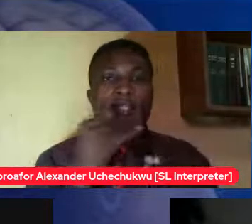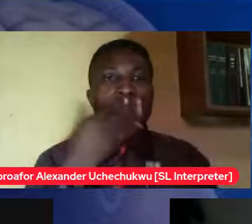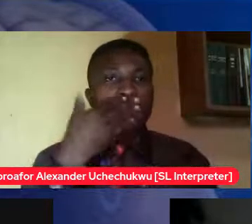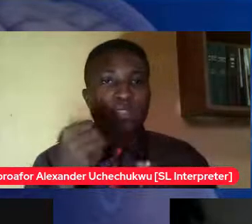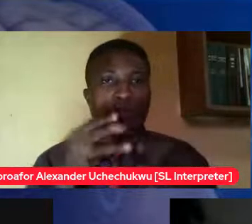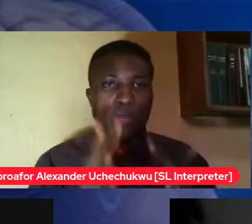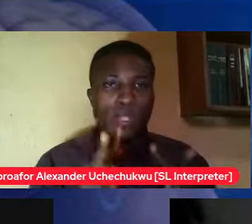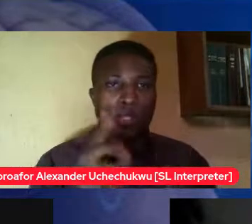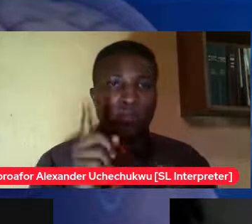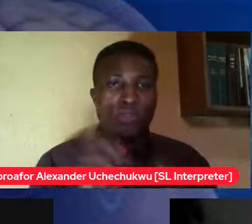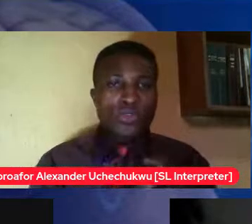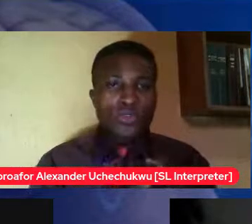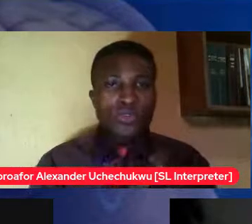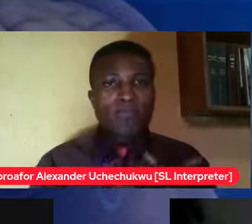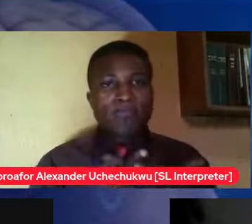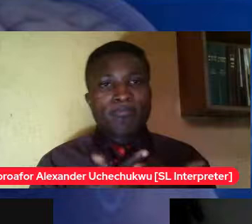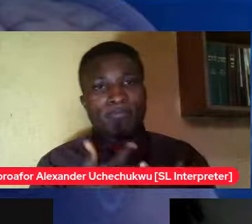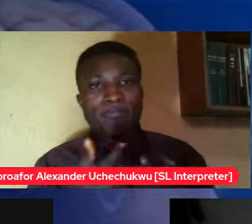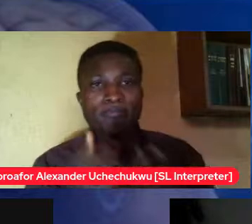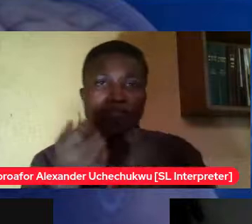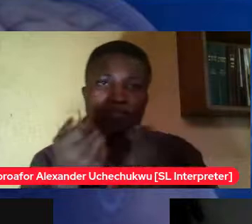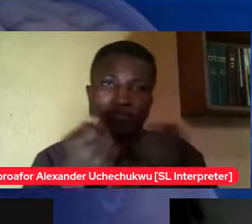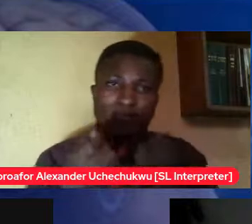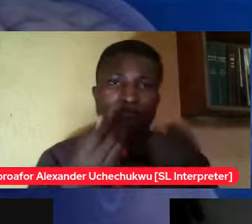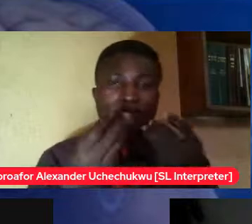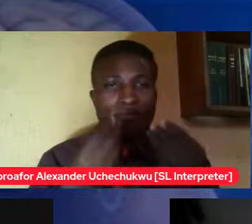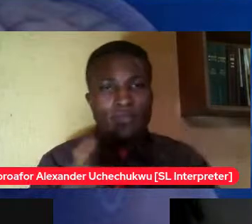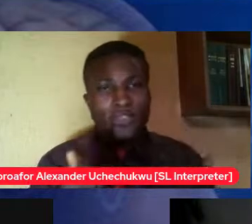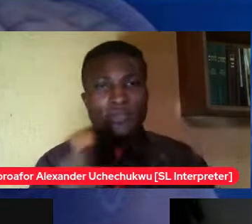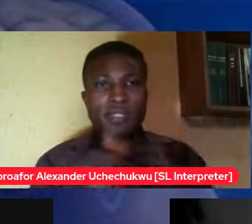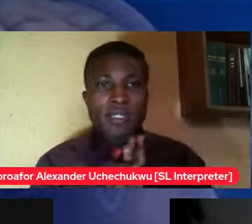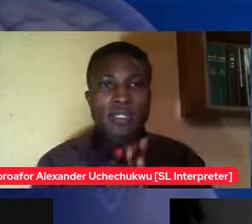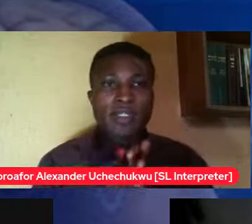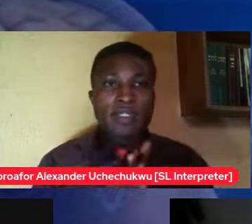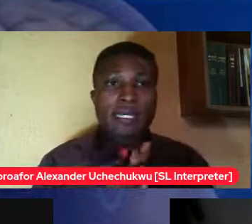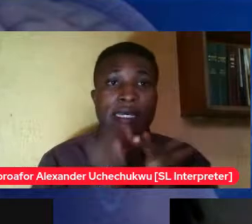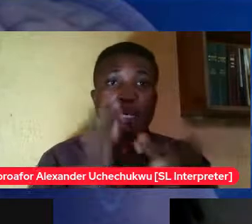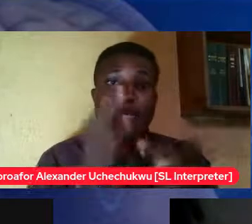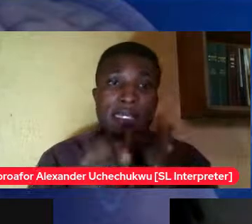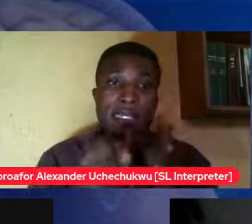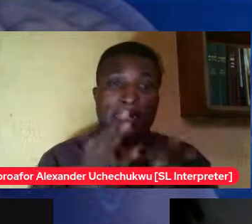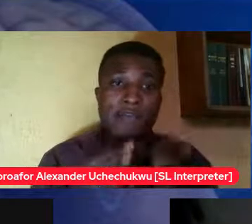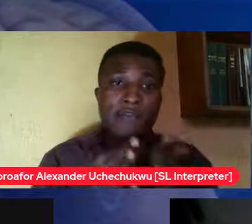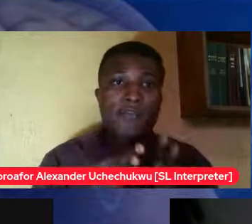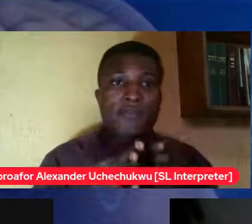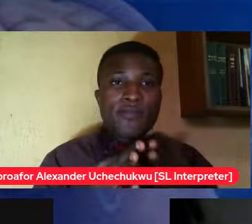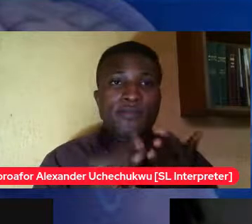that okay if the arousal happens arousal happens in a public place and